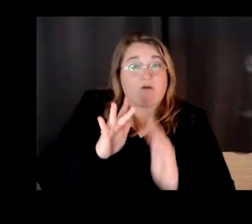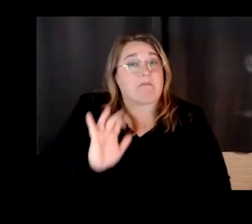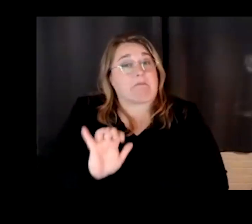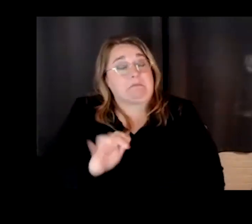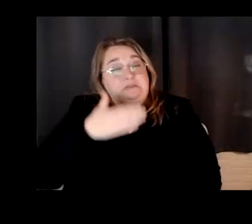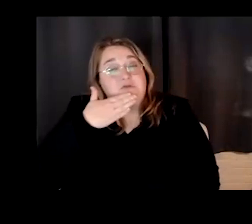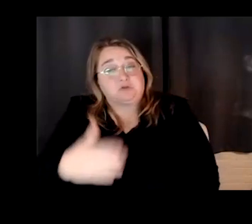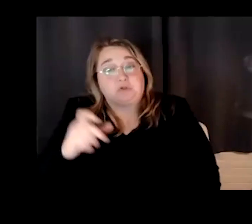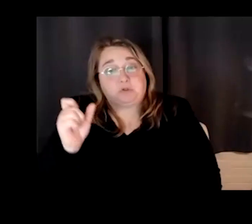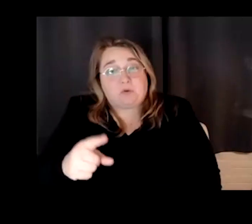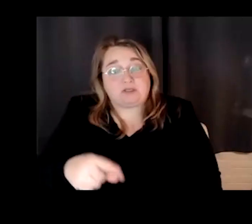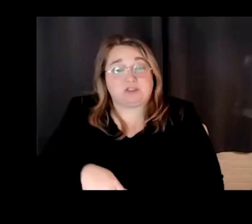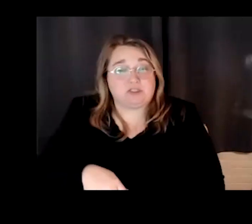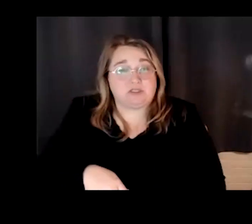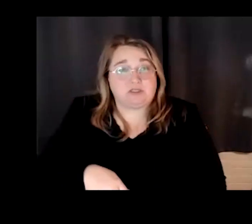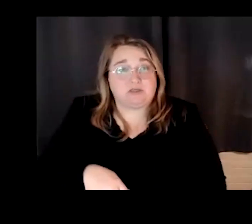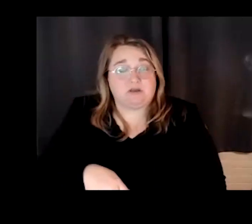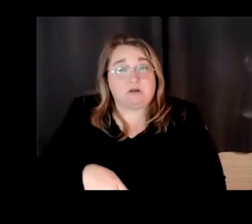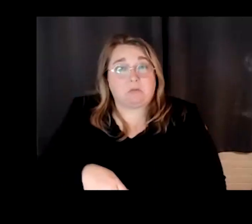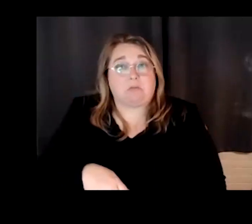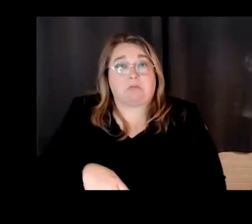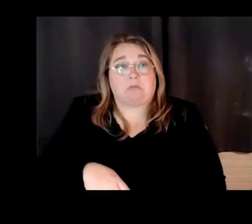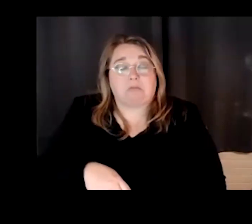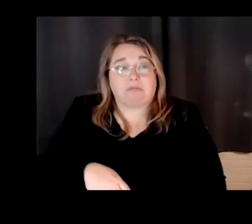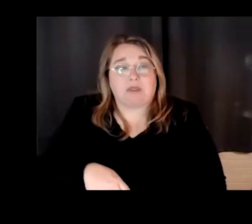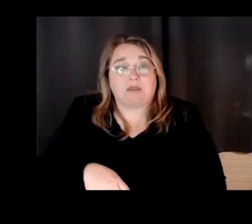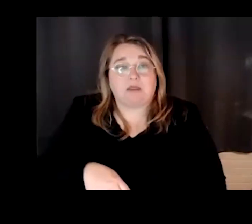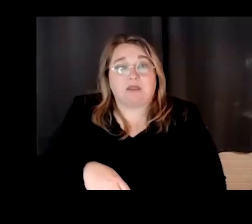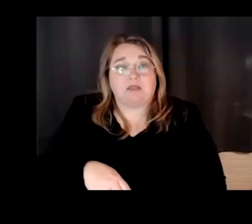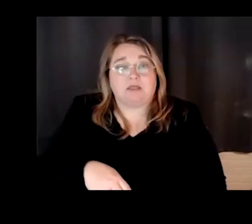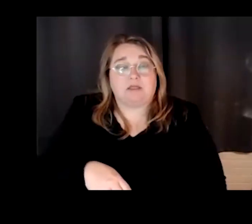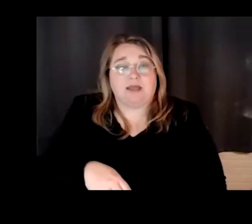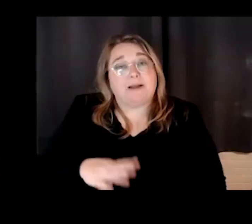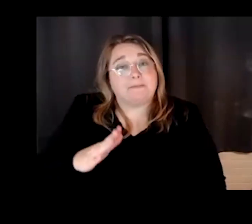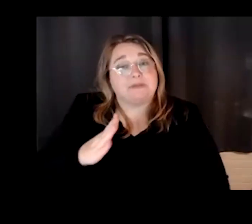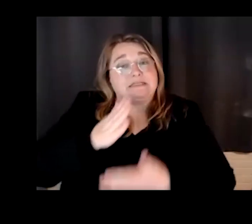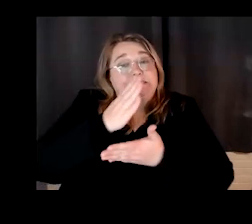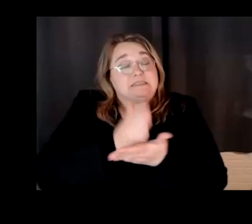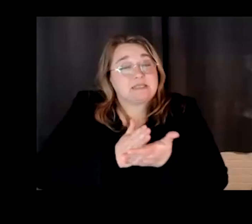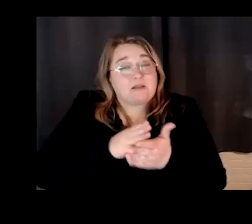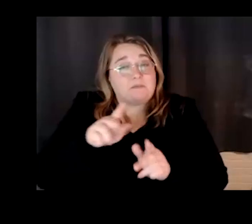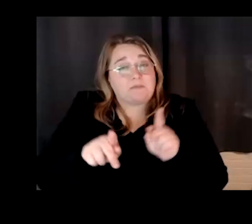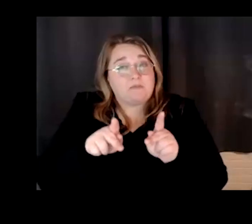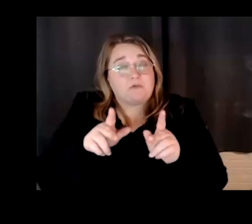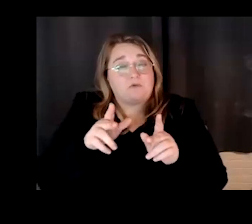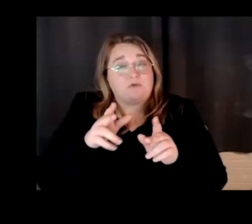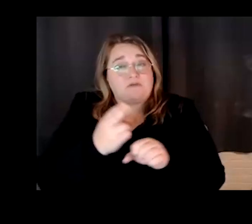For creating your own web page. I know, I know some people have used, well, Libra text is,